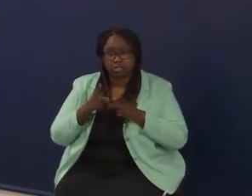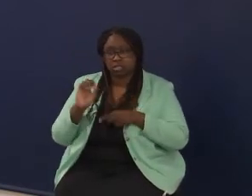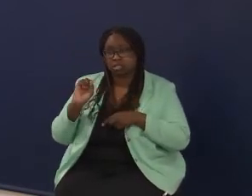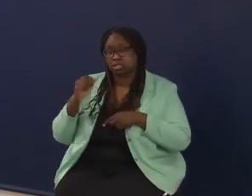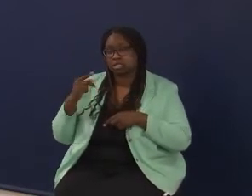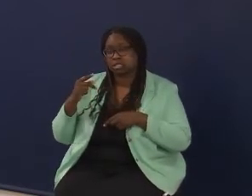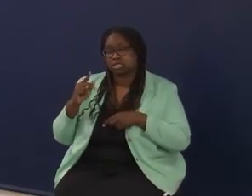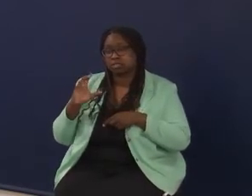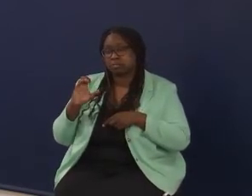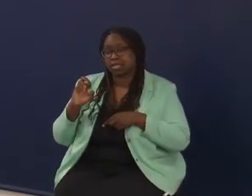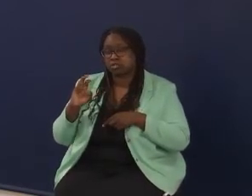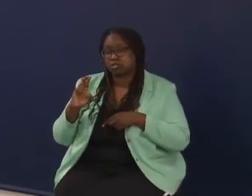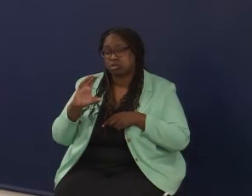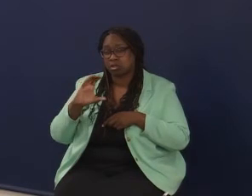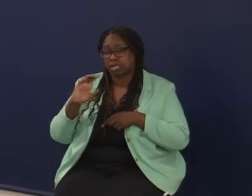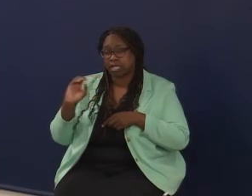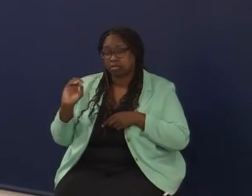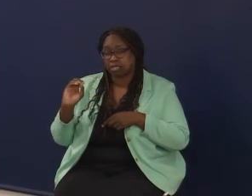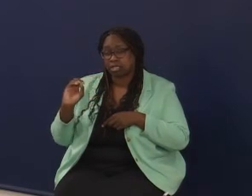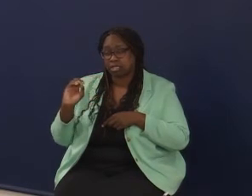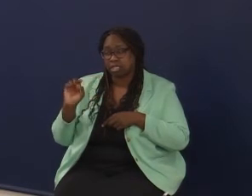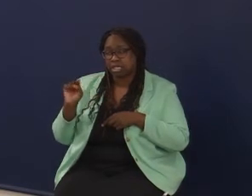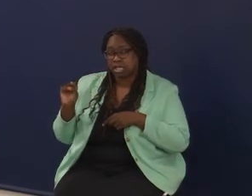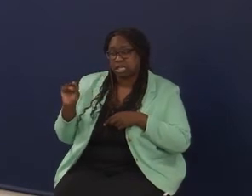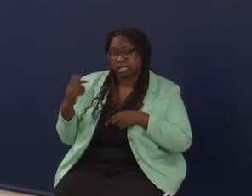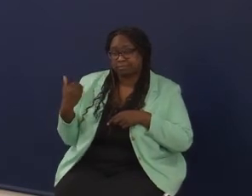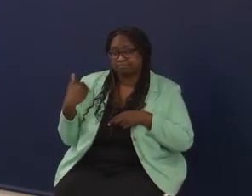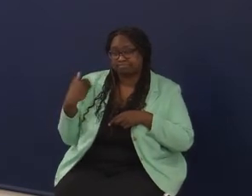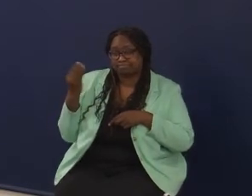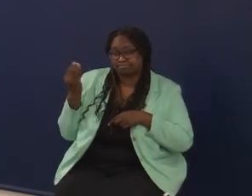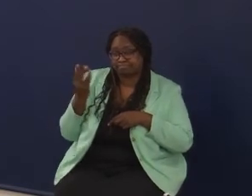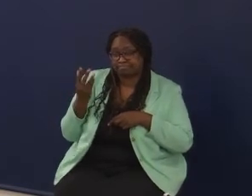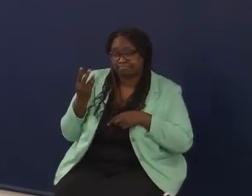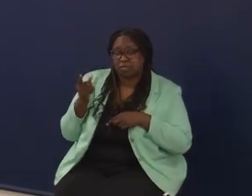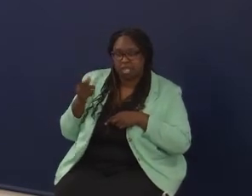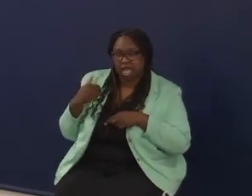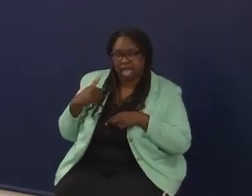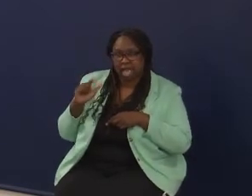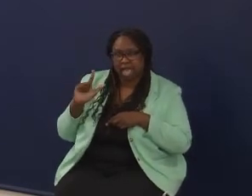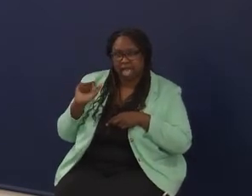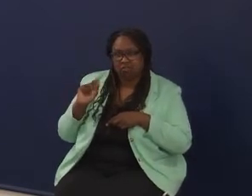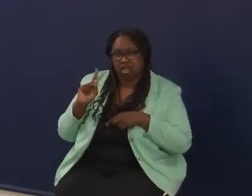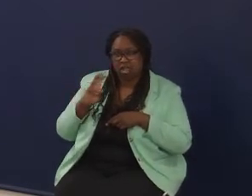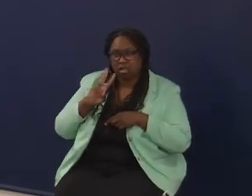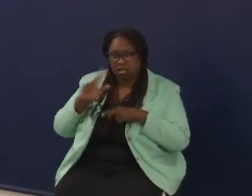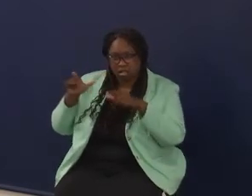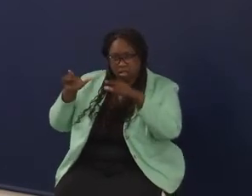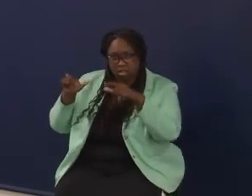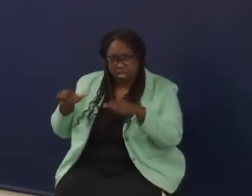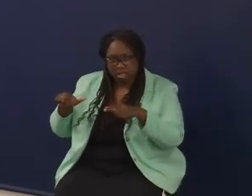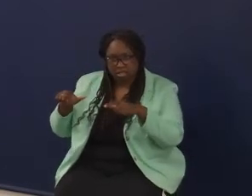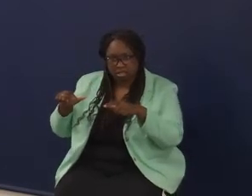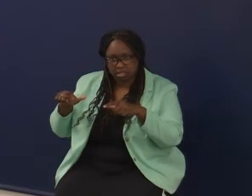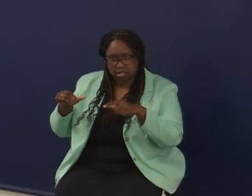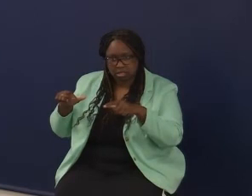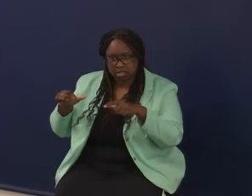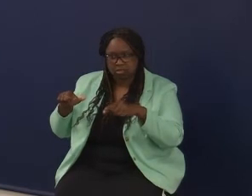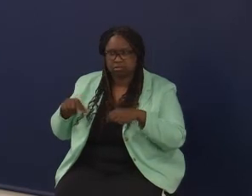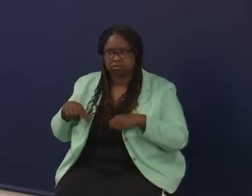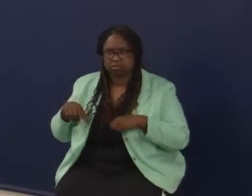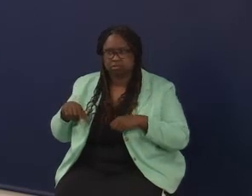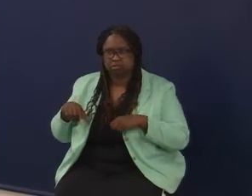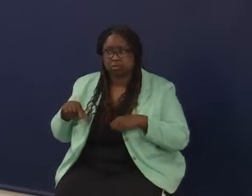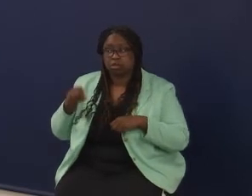ever really, like, clued us into it because the lake is there. And they thought environmental,